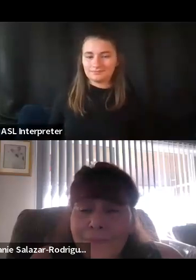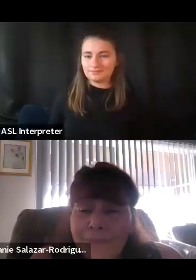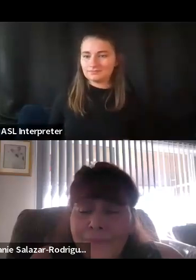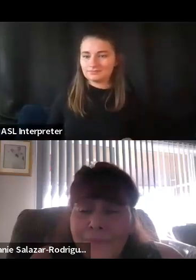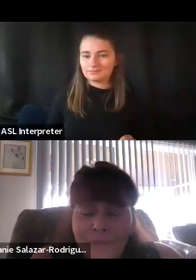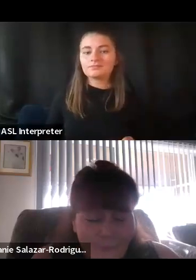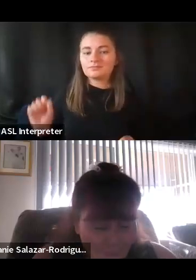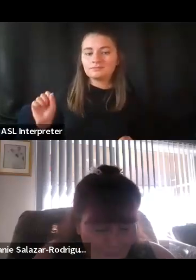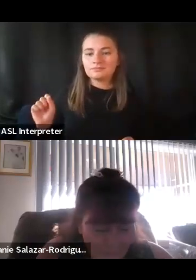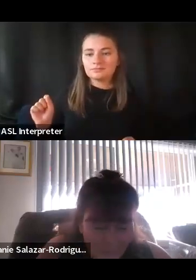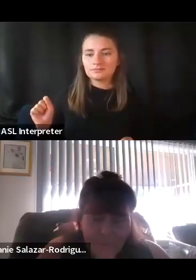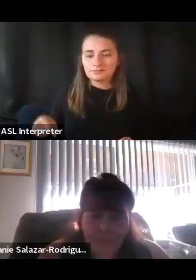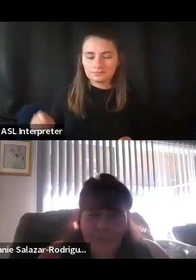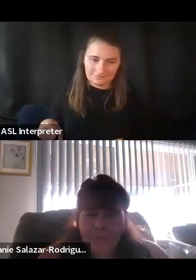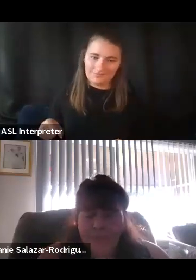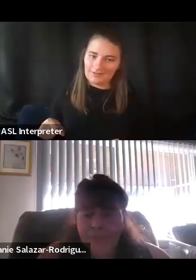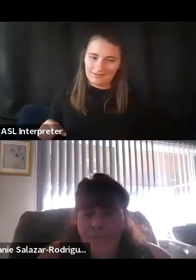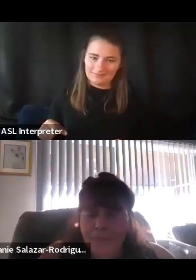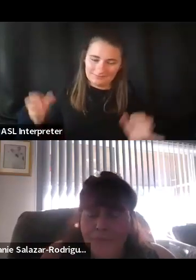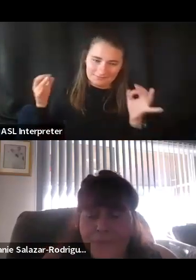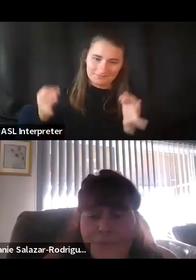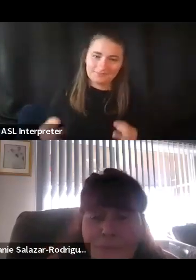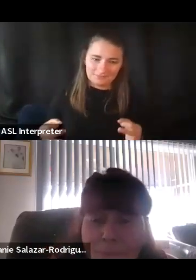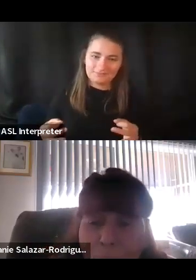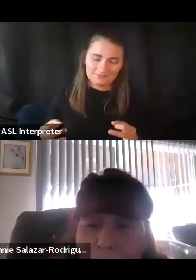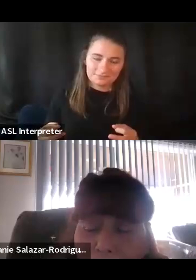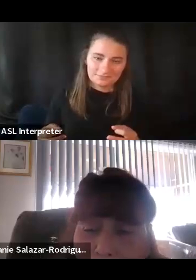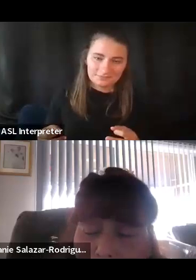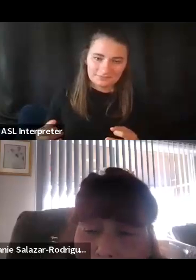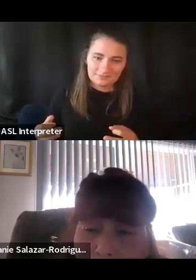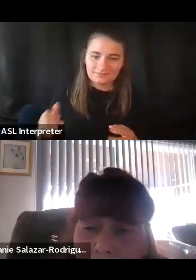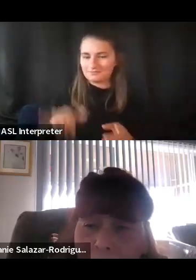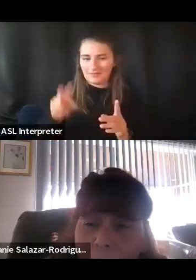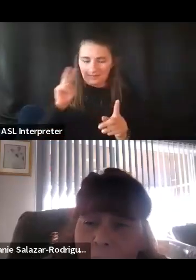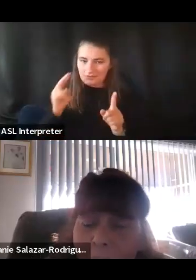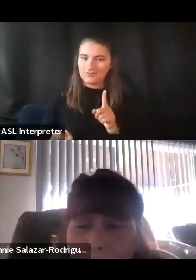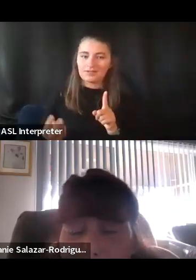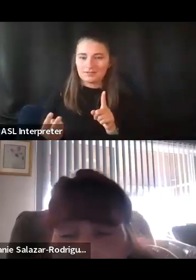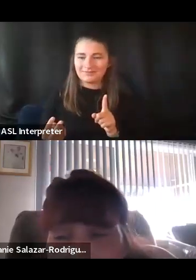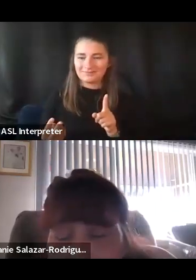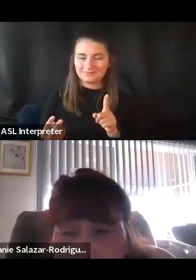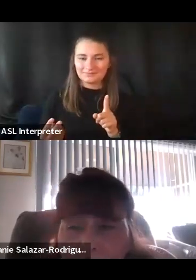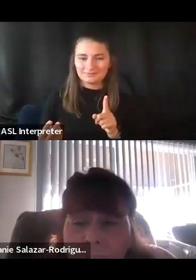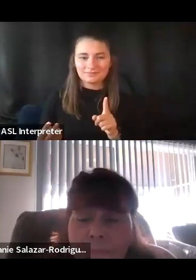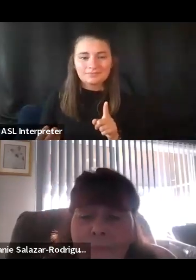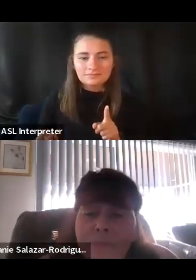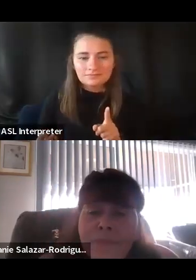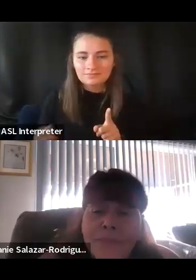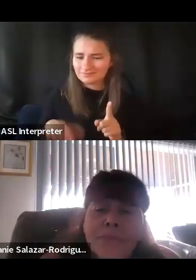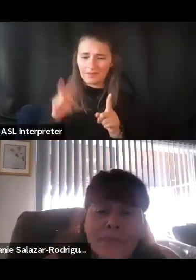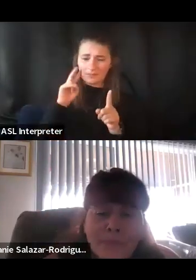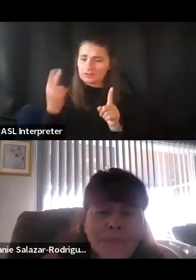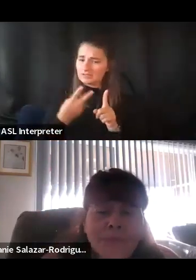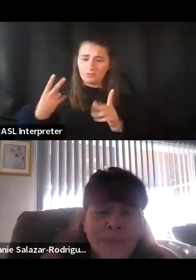Yeah, certainly, advocating from a perspective and teaching from that perspective is very powerful.